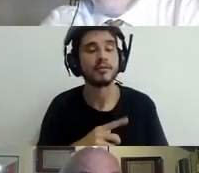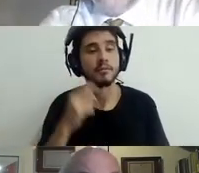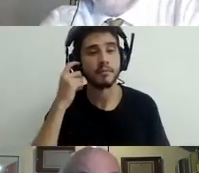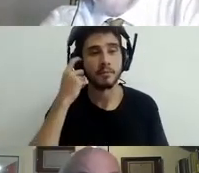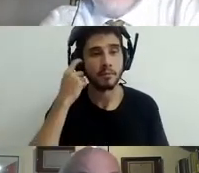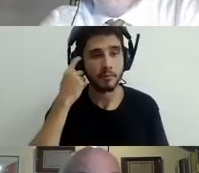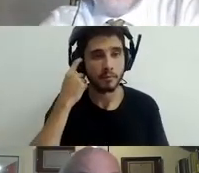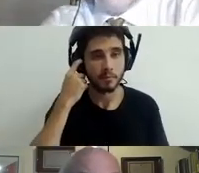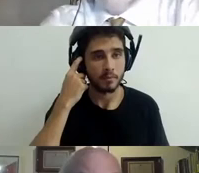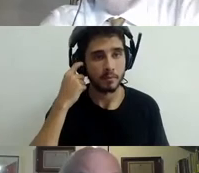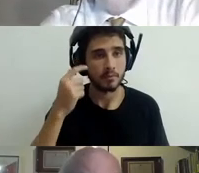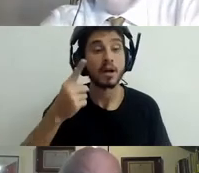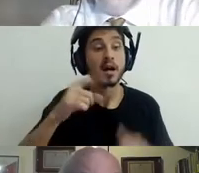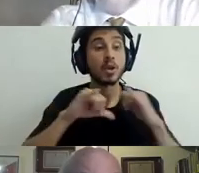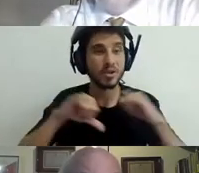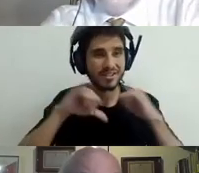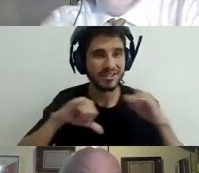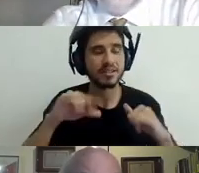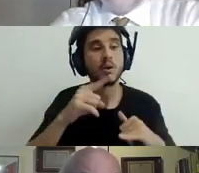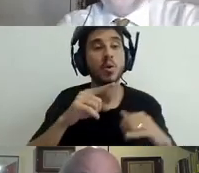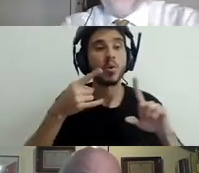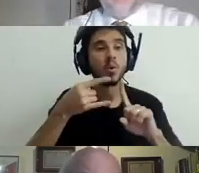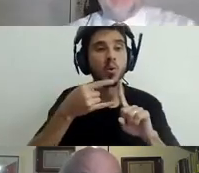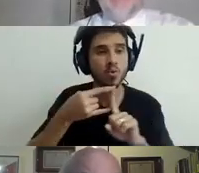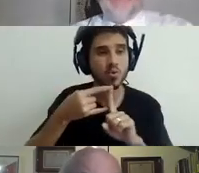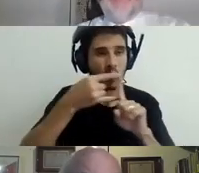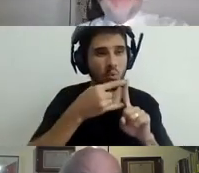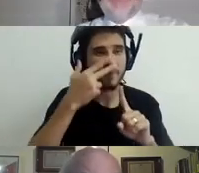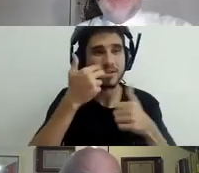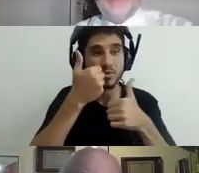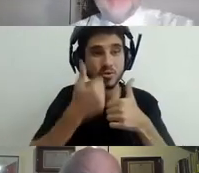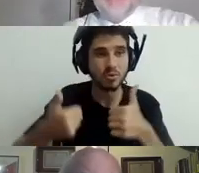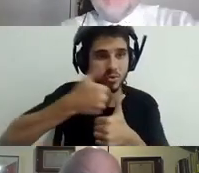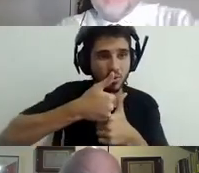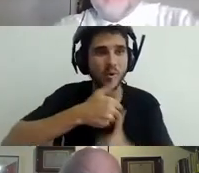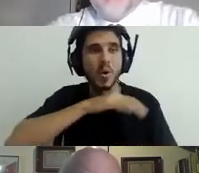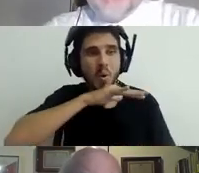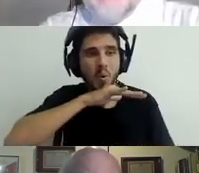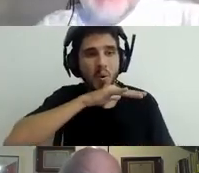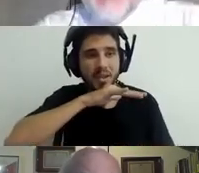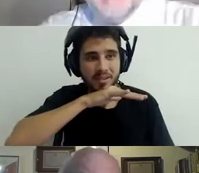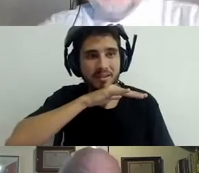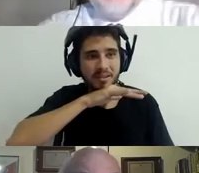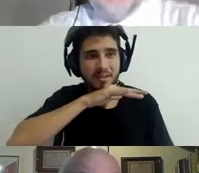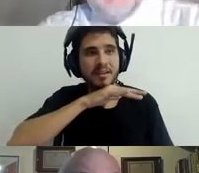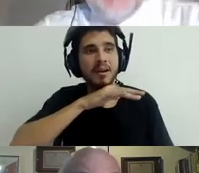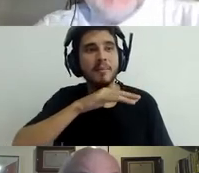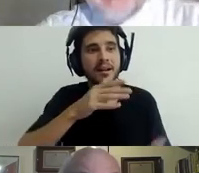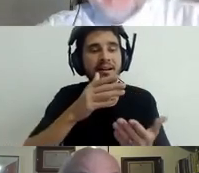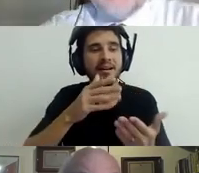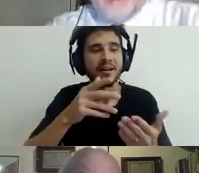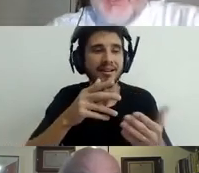We will not be able to compensate the loss of schooling through